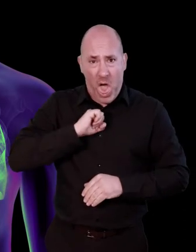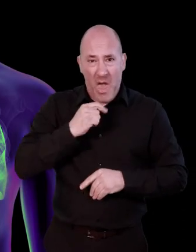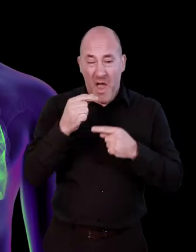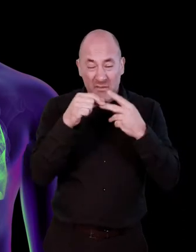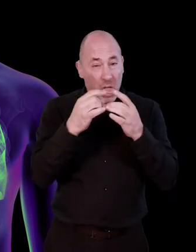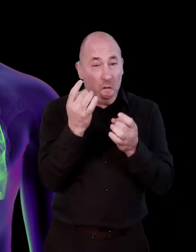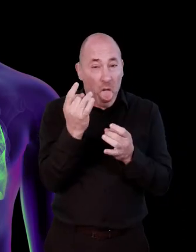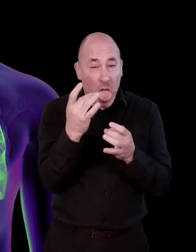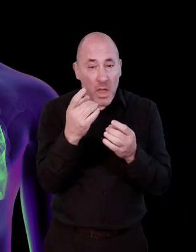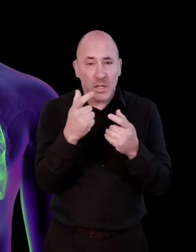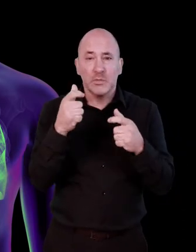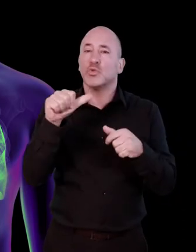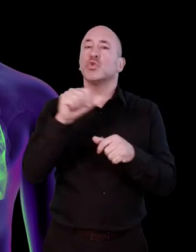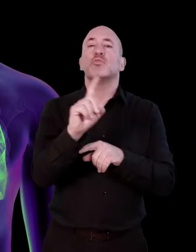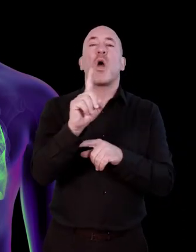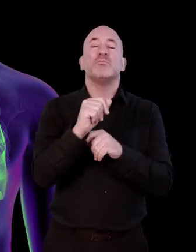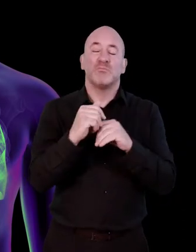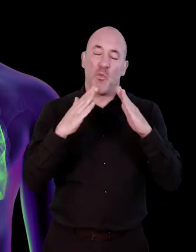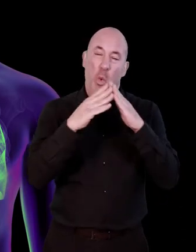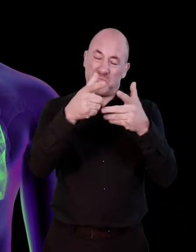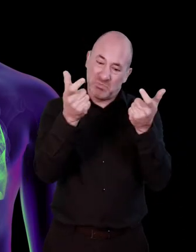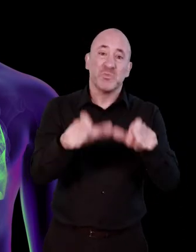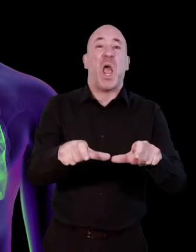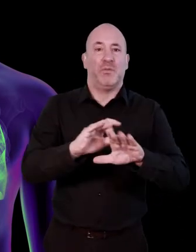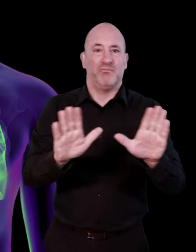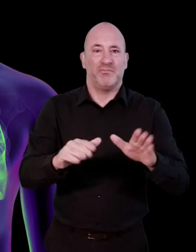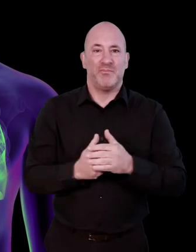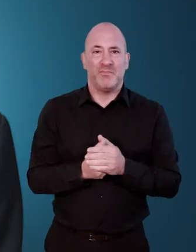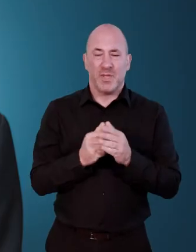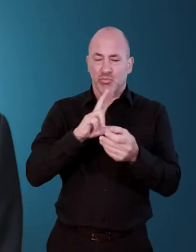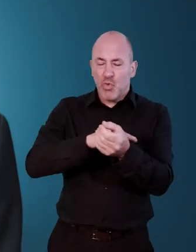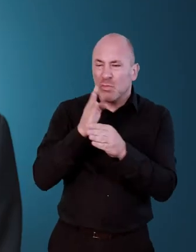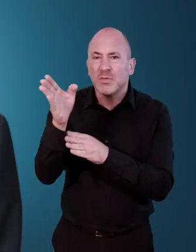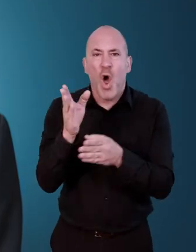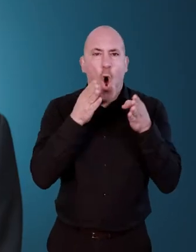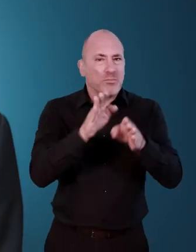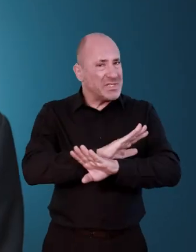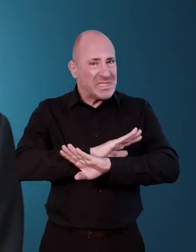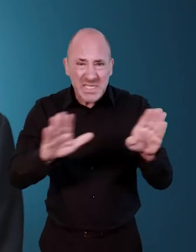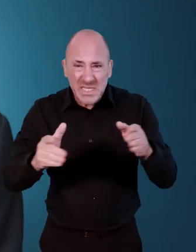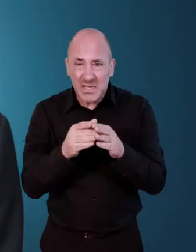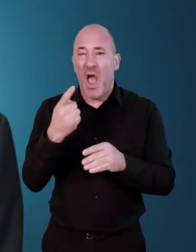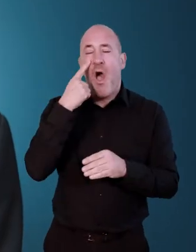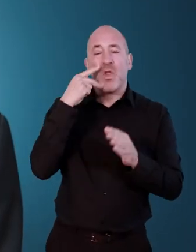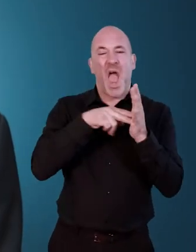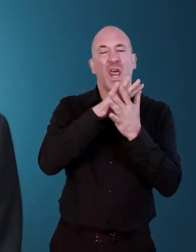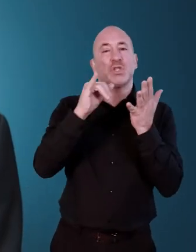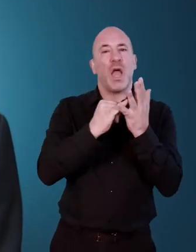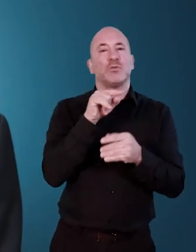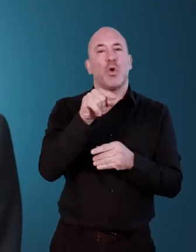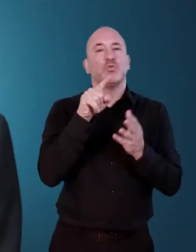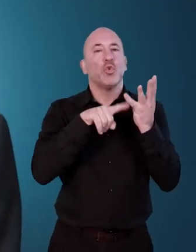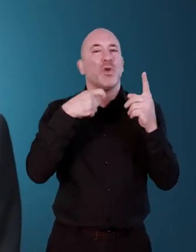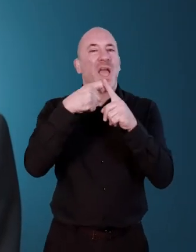even if those symptoms are mild, you should all stay at home. Don't go to the GP or hospital. Instead, go to